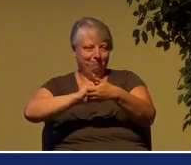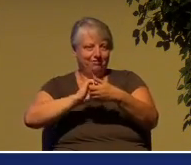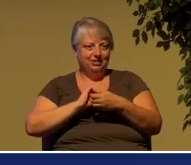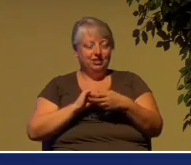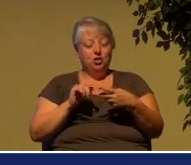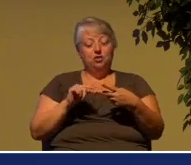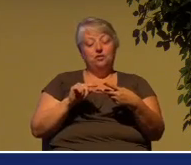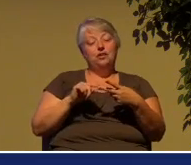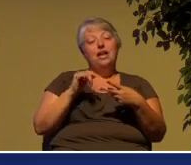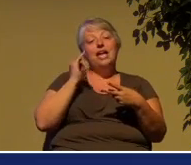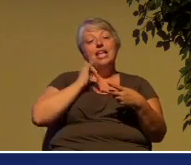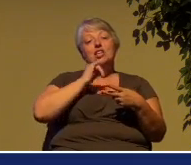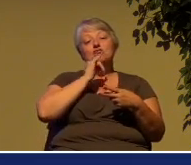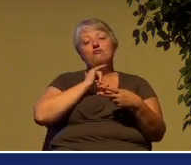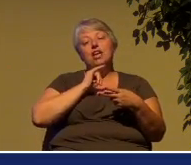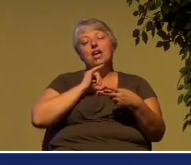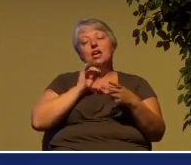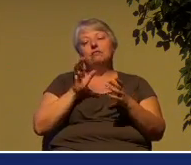season